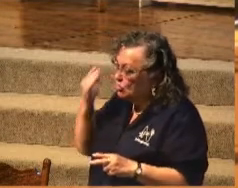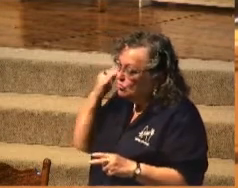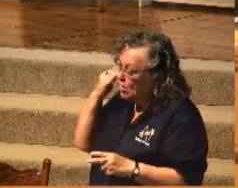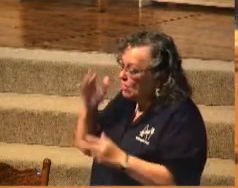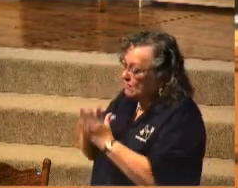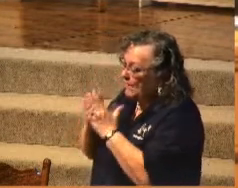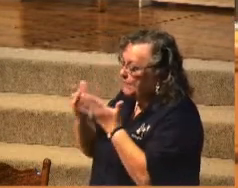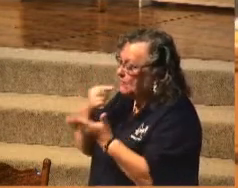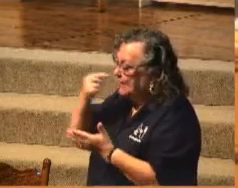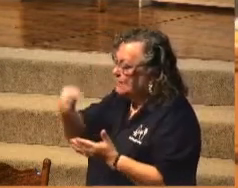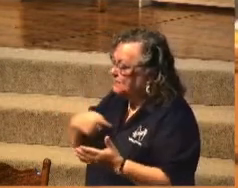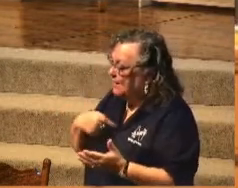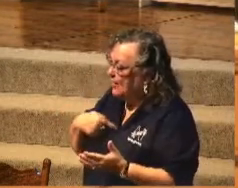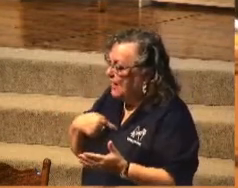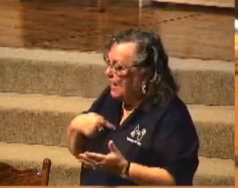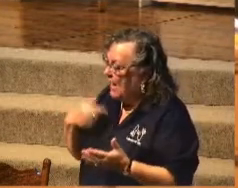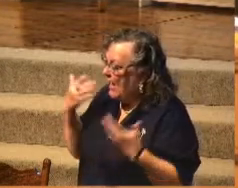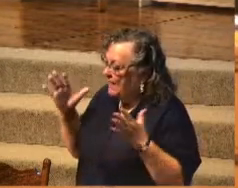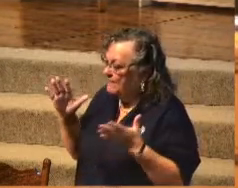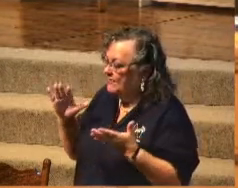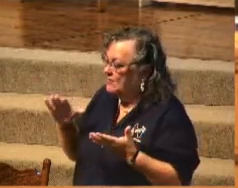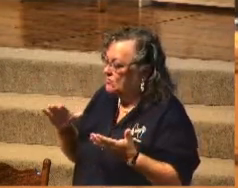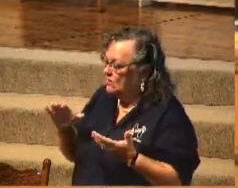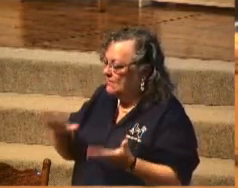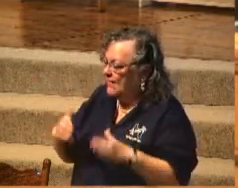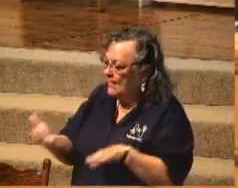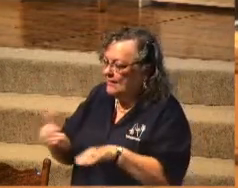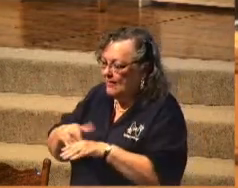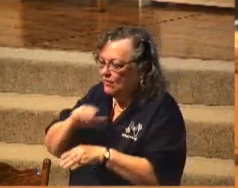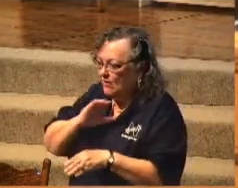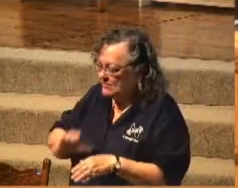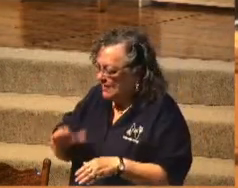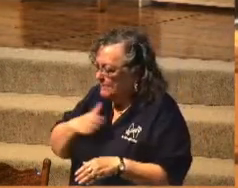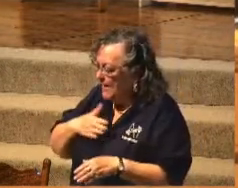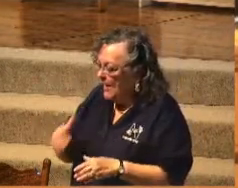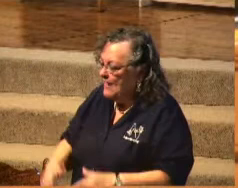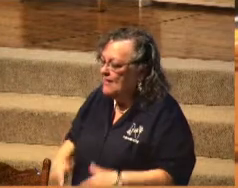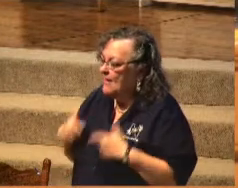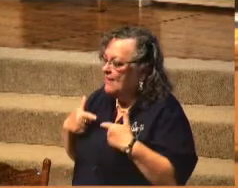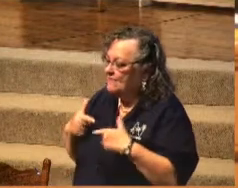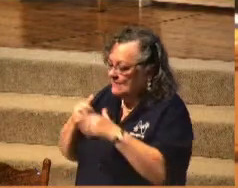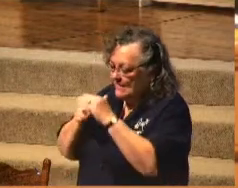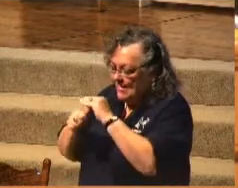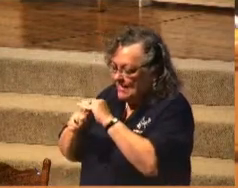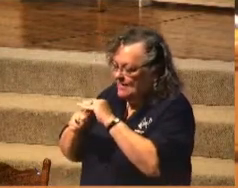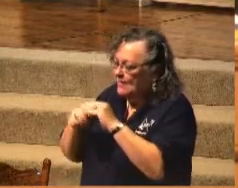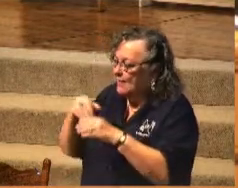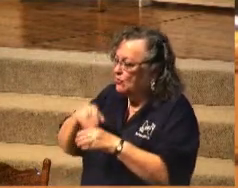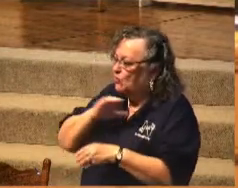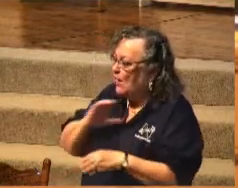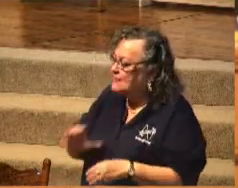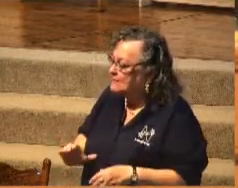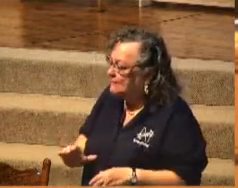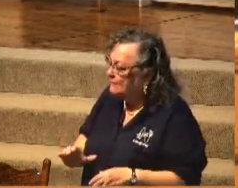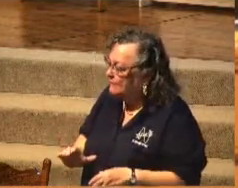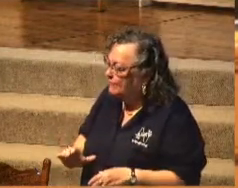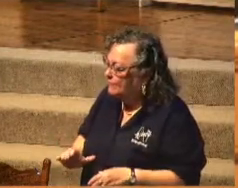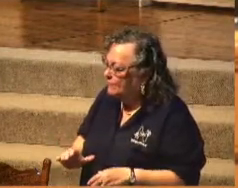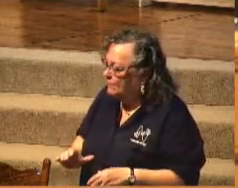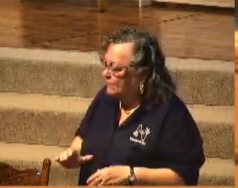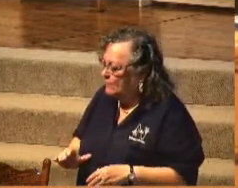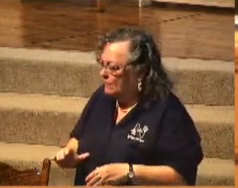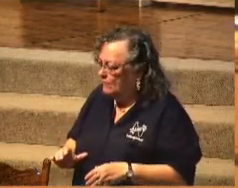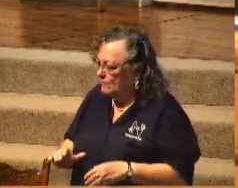tells me that I'm already dead in Christ. And my life is hid in Christ. So ultimately,